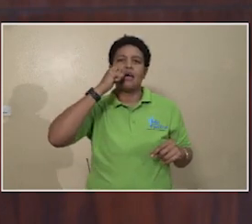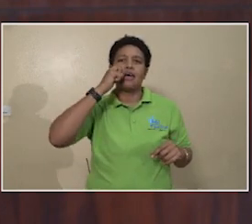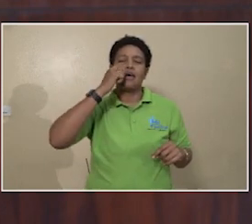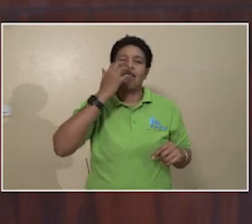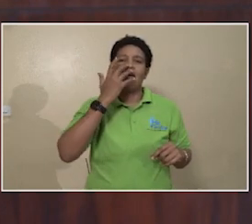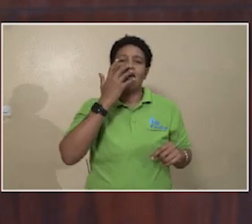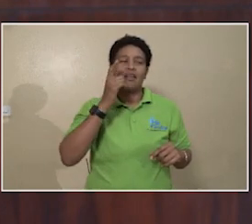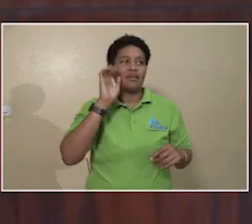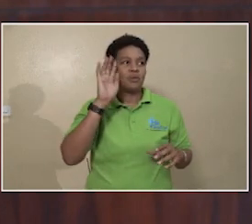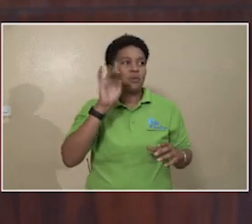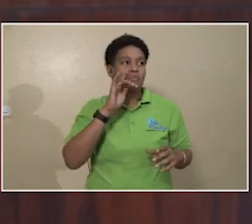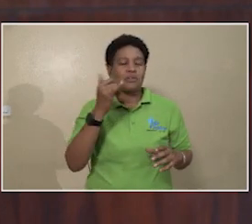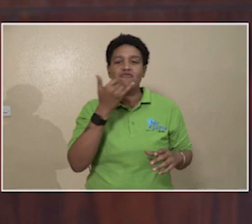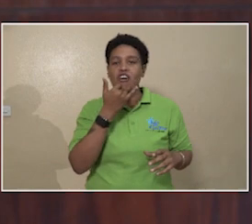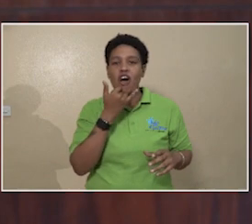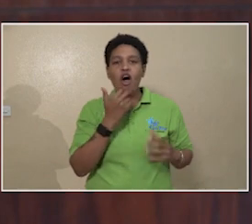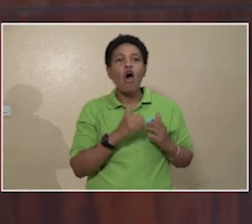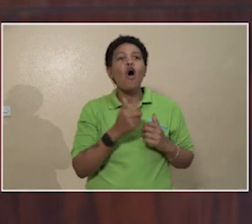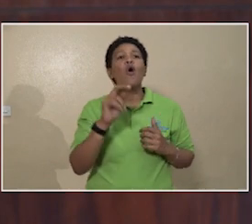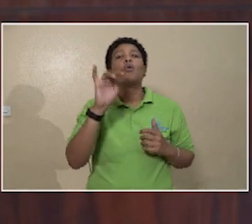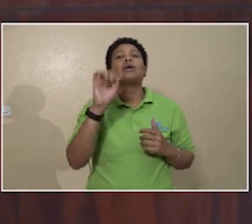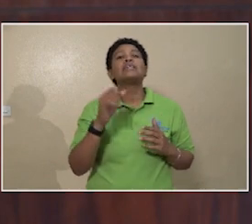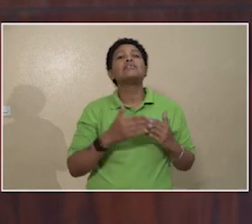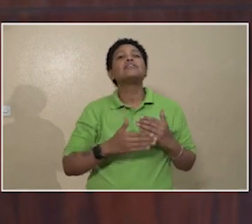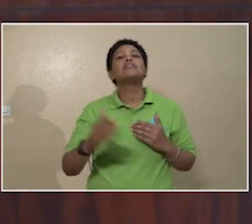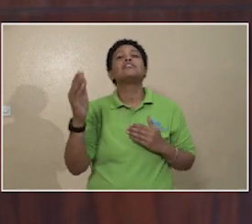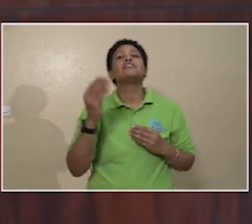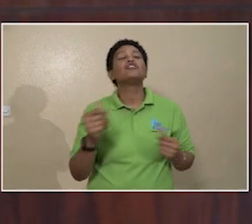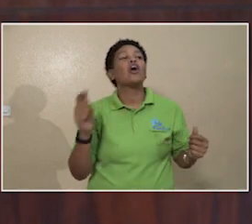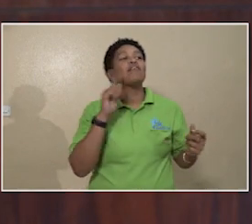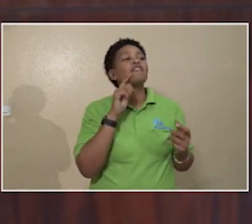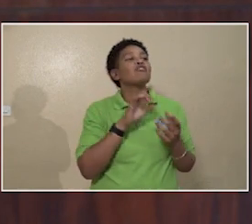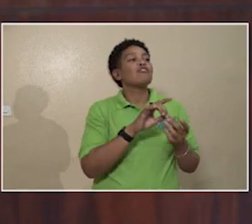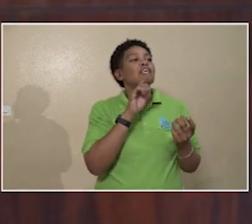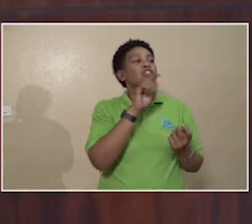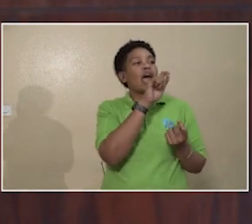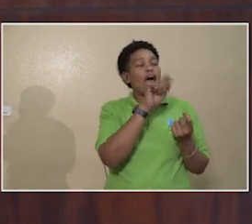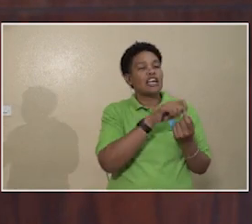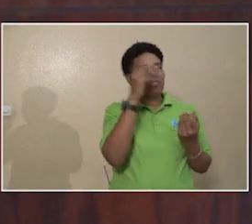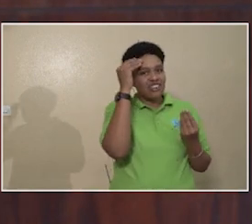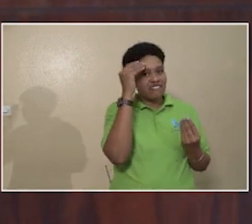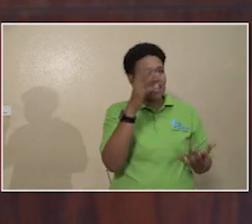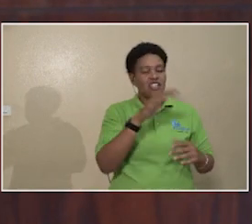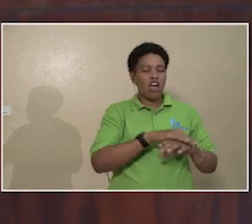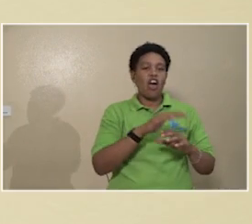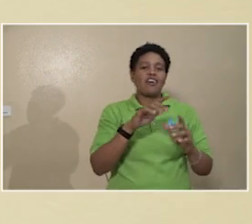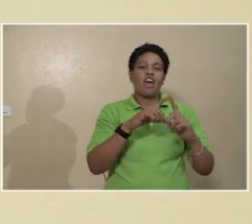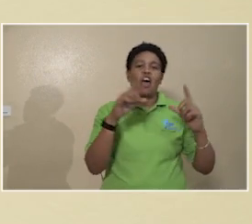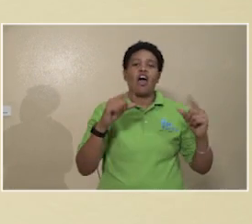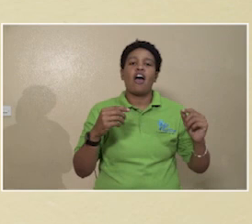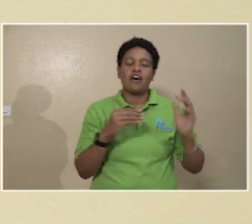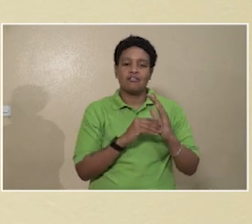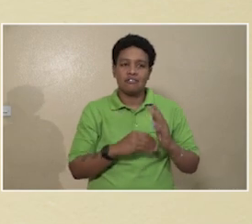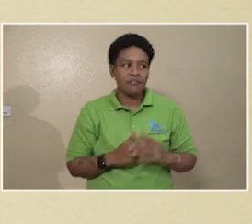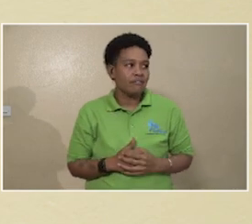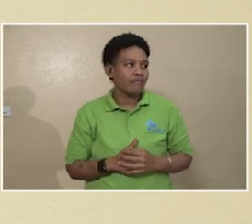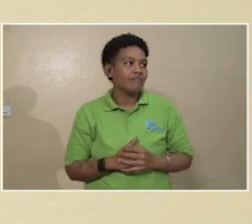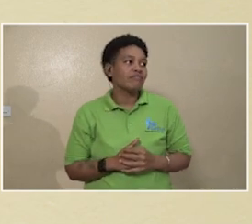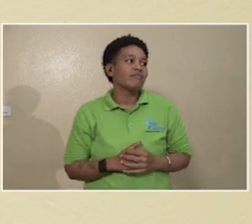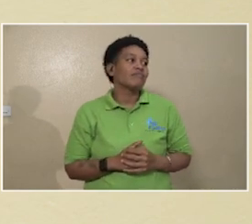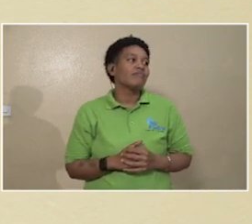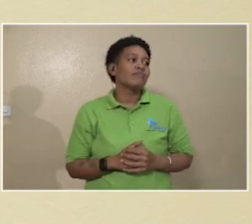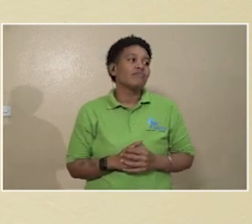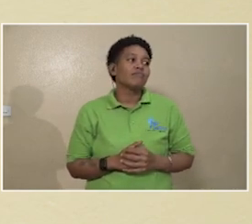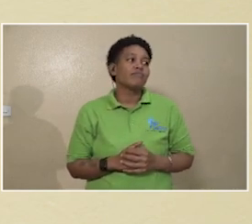How will NIDS address this going forward in terms of accuracy of data on the card? Well, let us